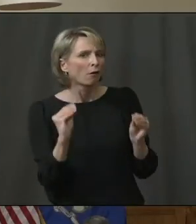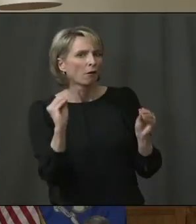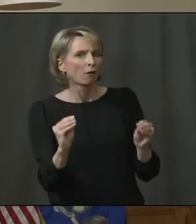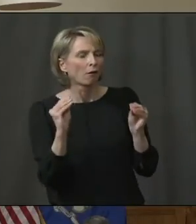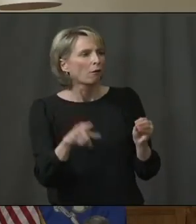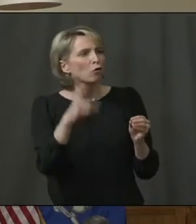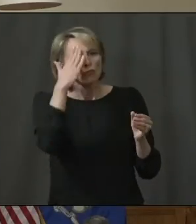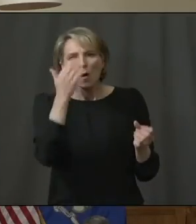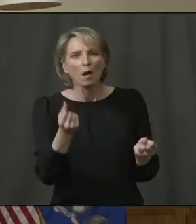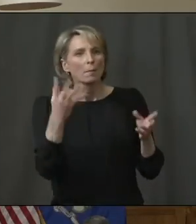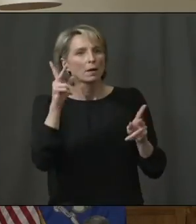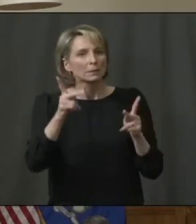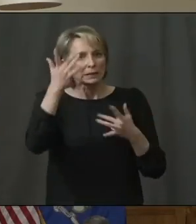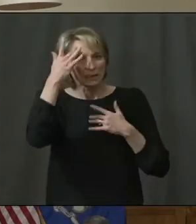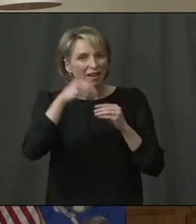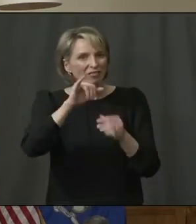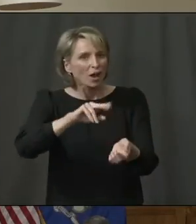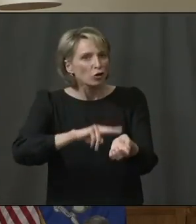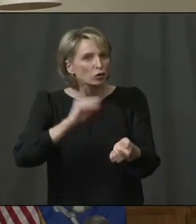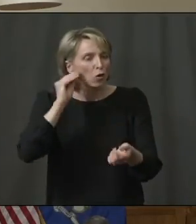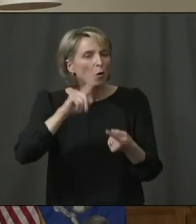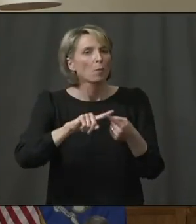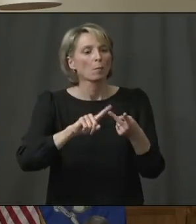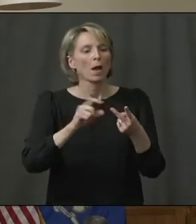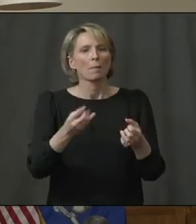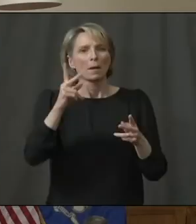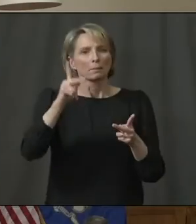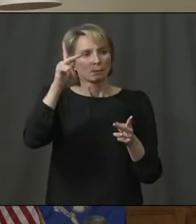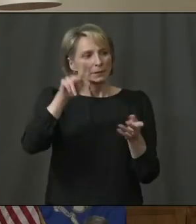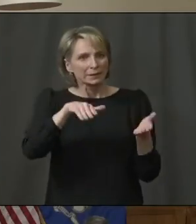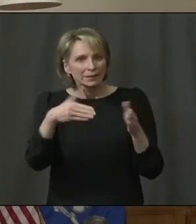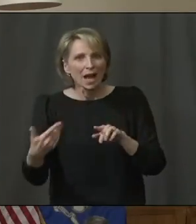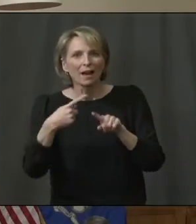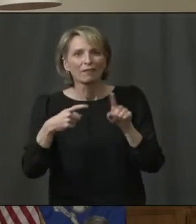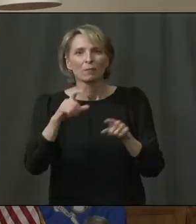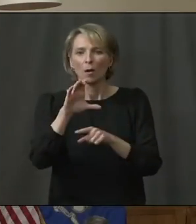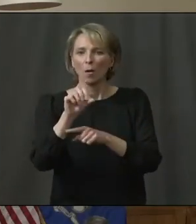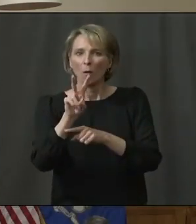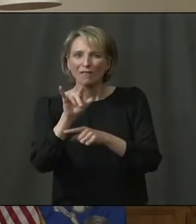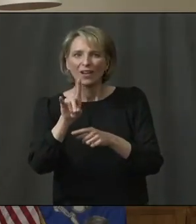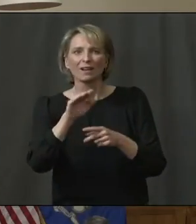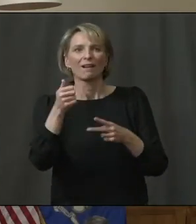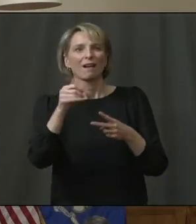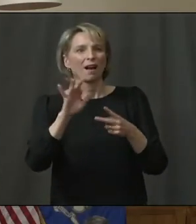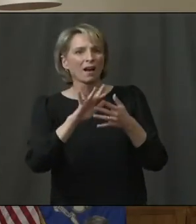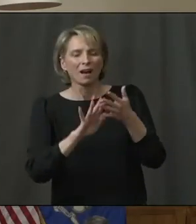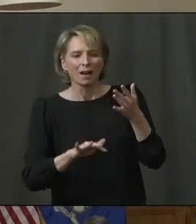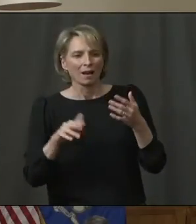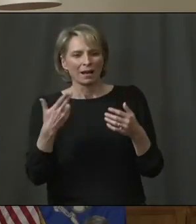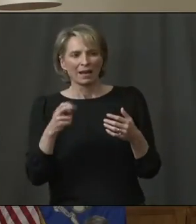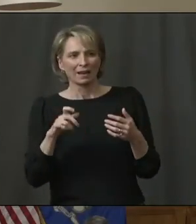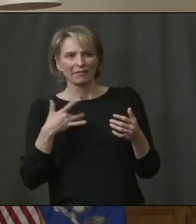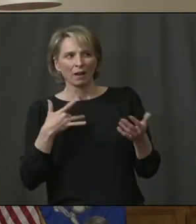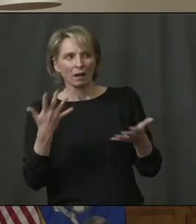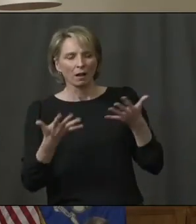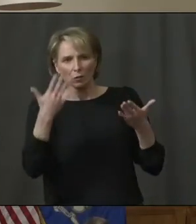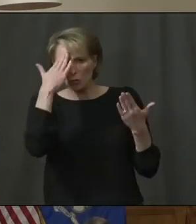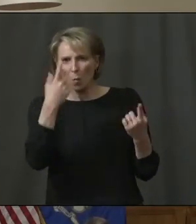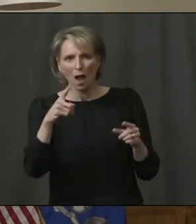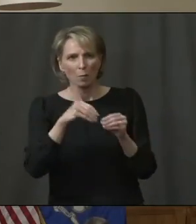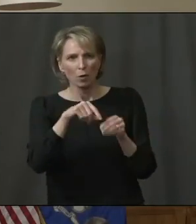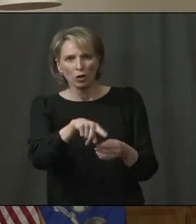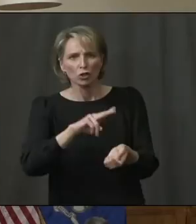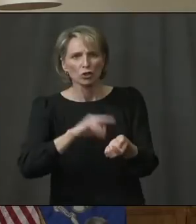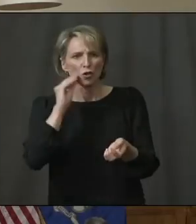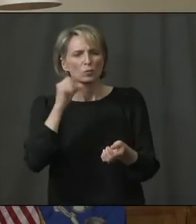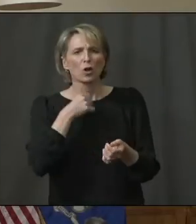doesn't know the number of infections, the number of dead. He says he doesn't really know what's going on inside those walls. So how are you communicating